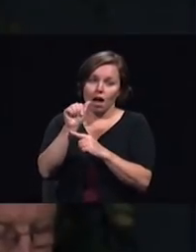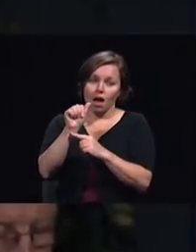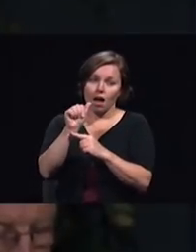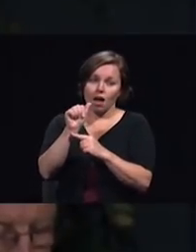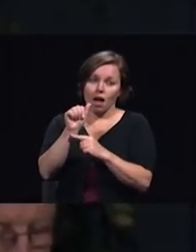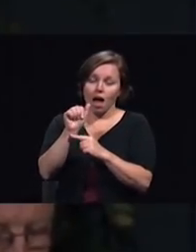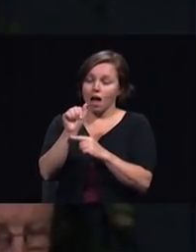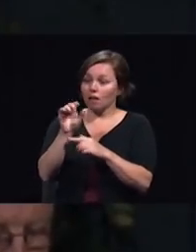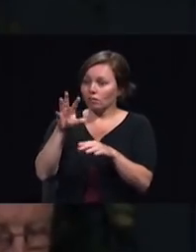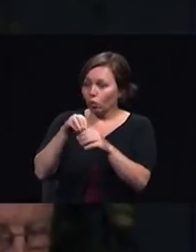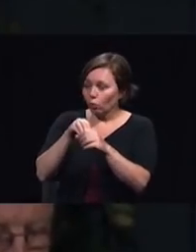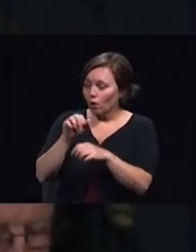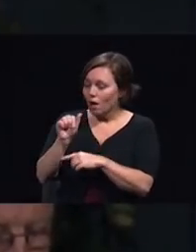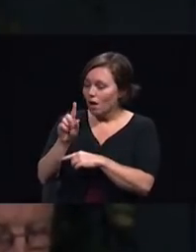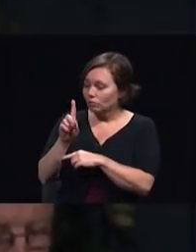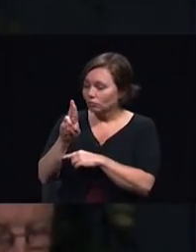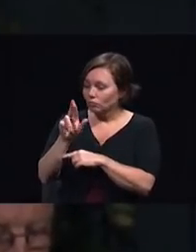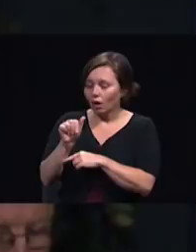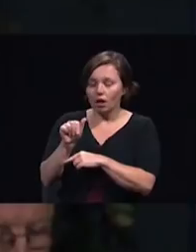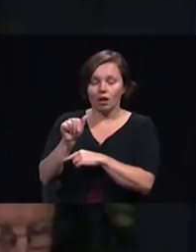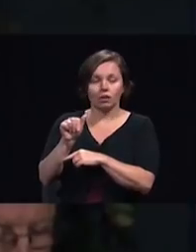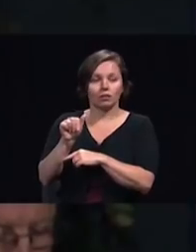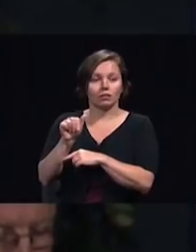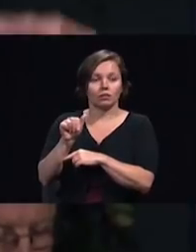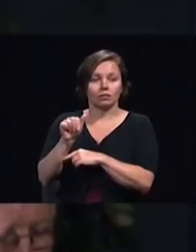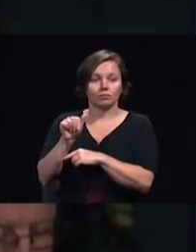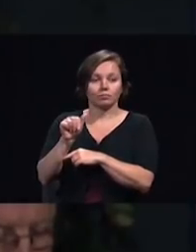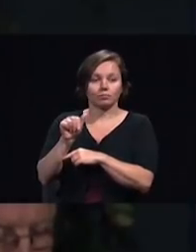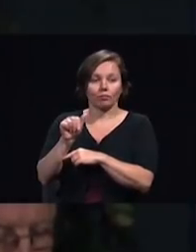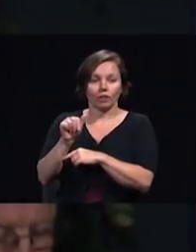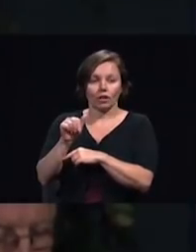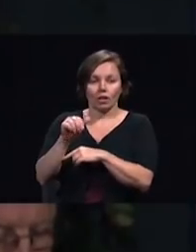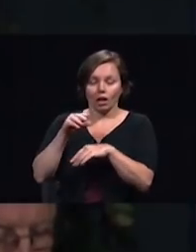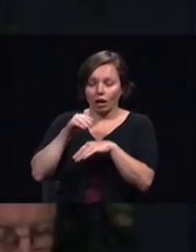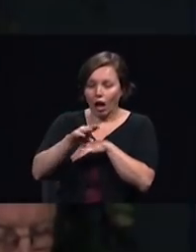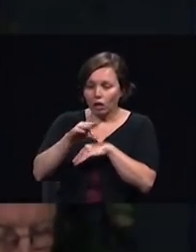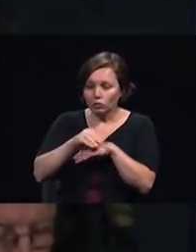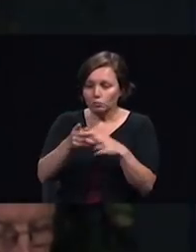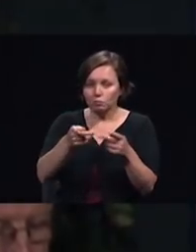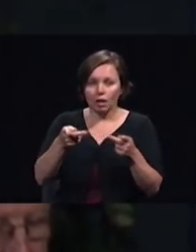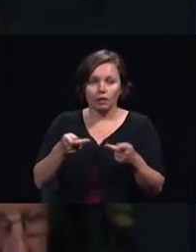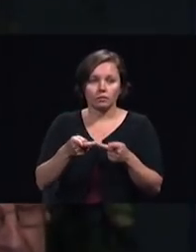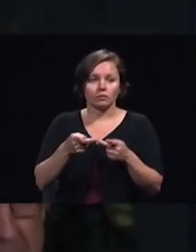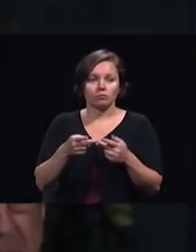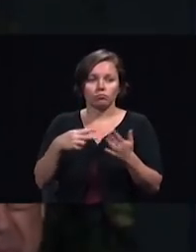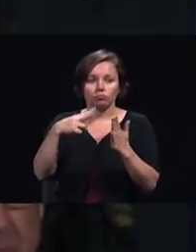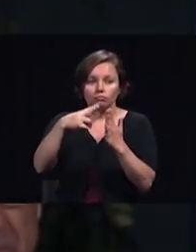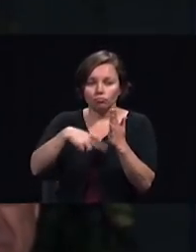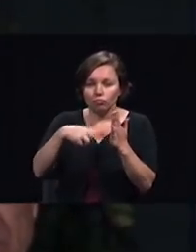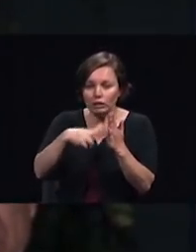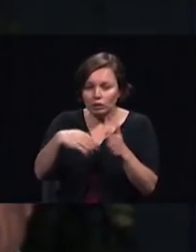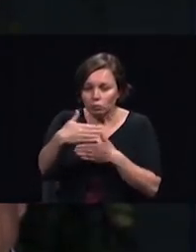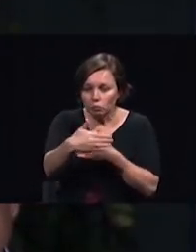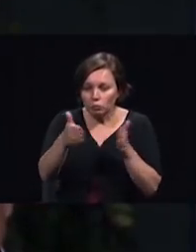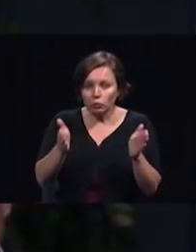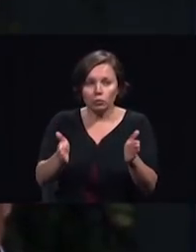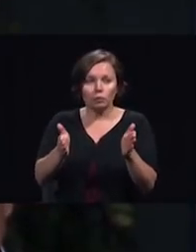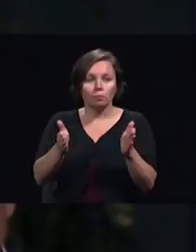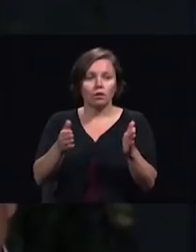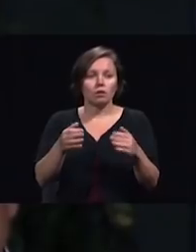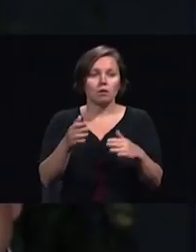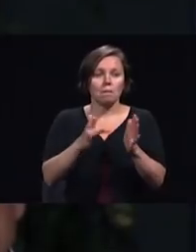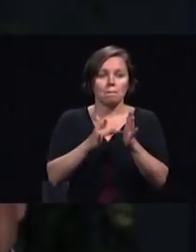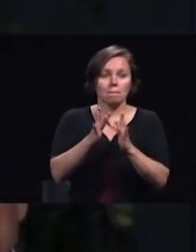evangelism and social media counseling centers reading rooms and Adventist book centers Bible studies